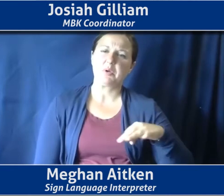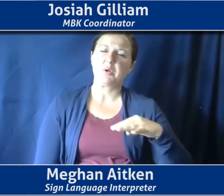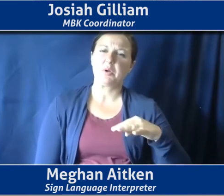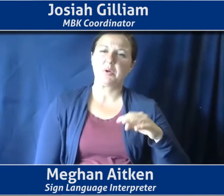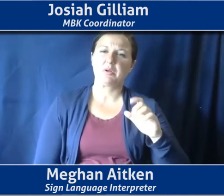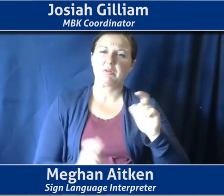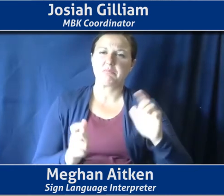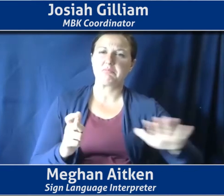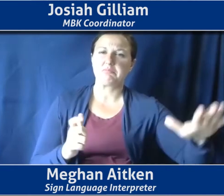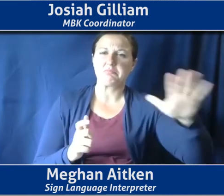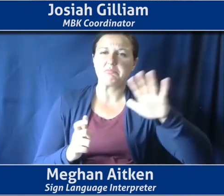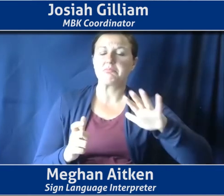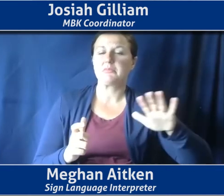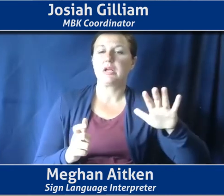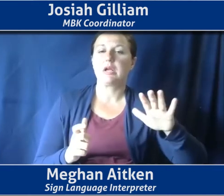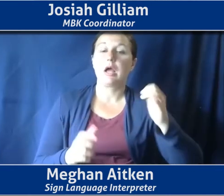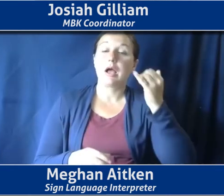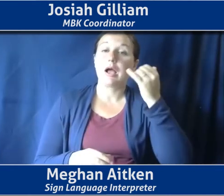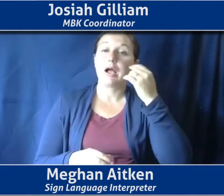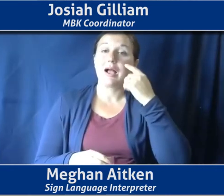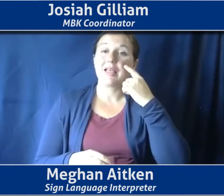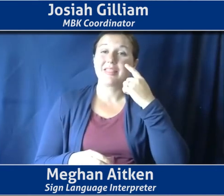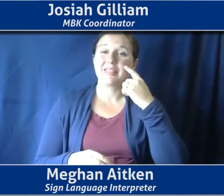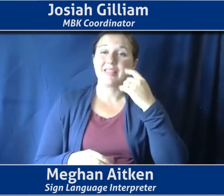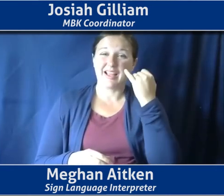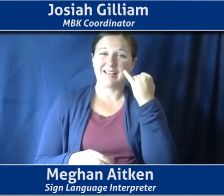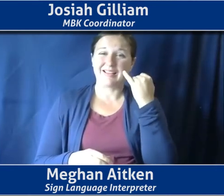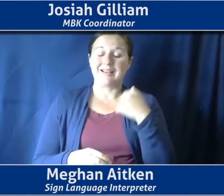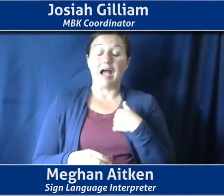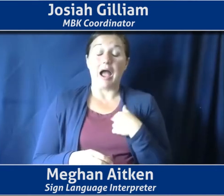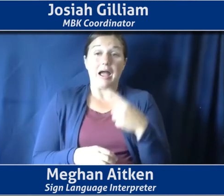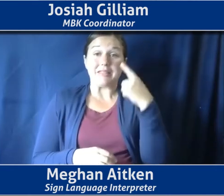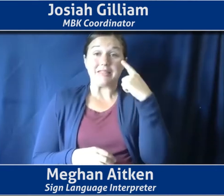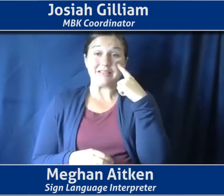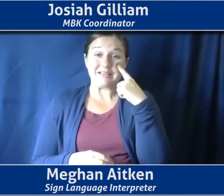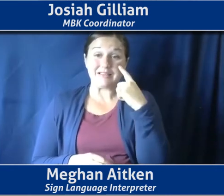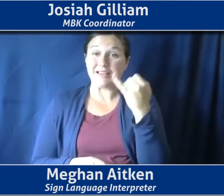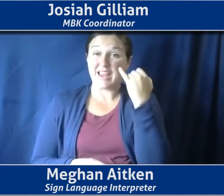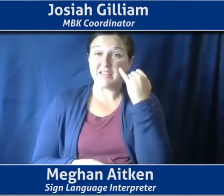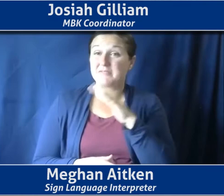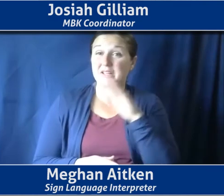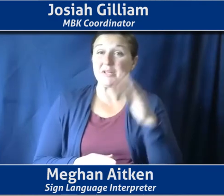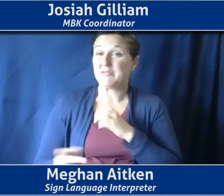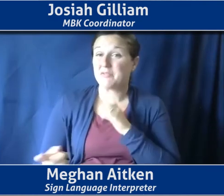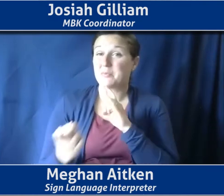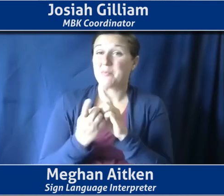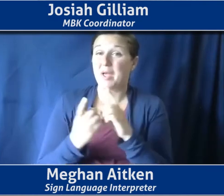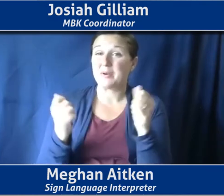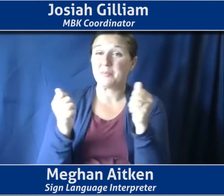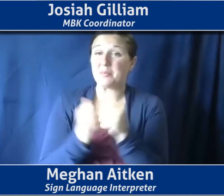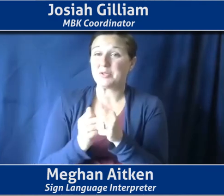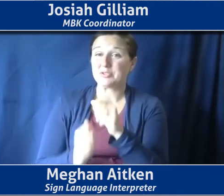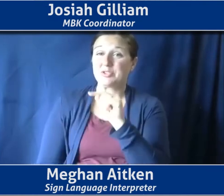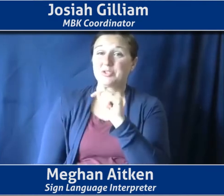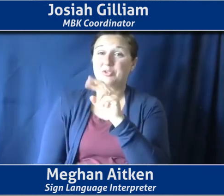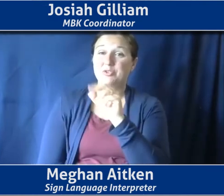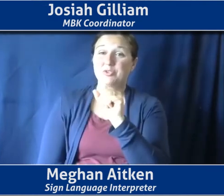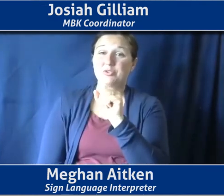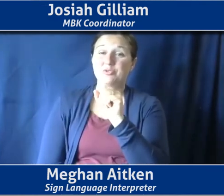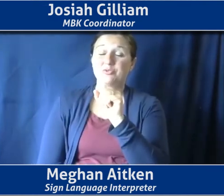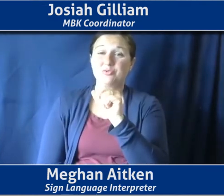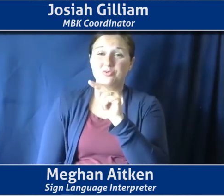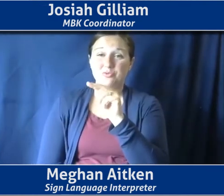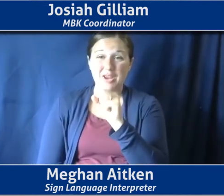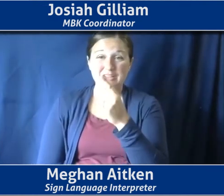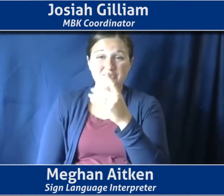think a lot of people are, you if you haven't ever met someone who is transgender or gender non-binary, it can be confusing. And,